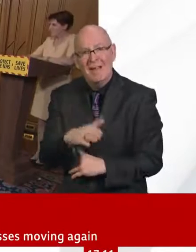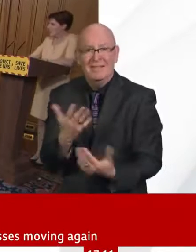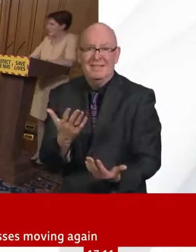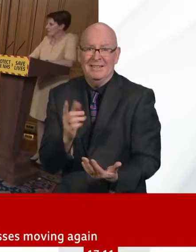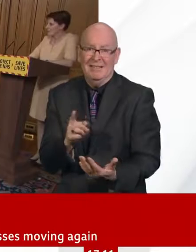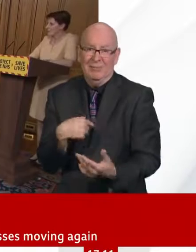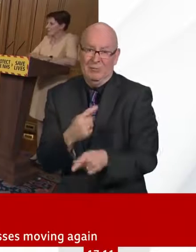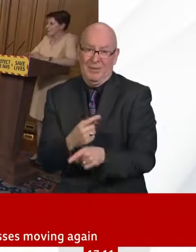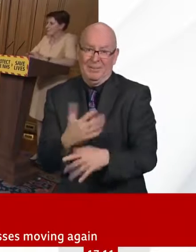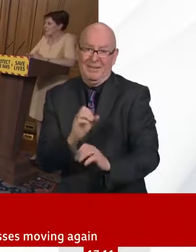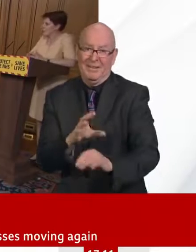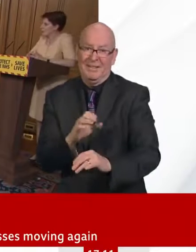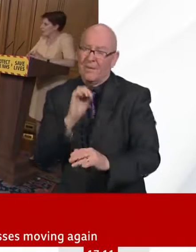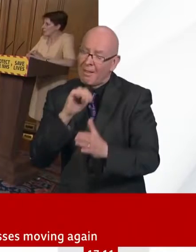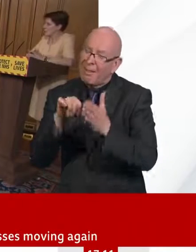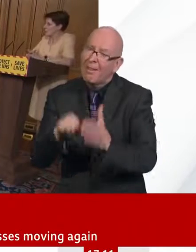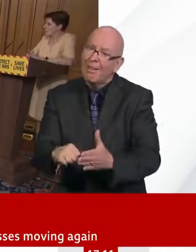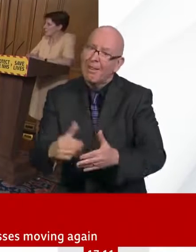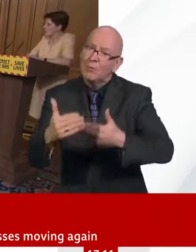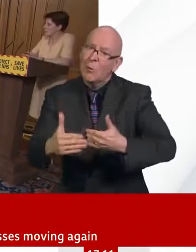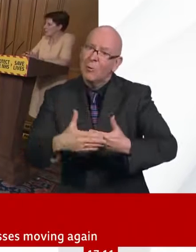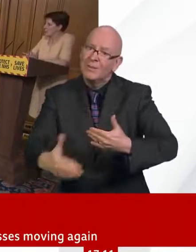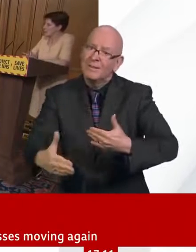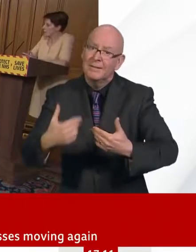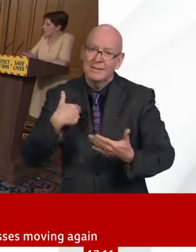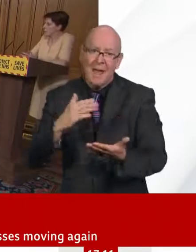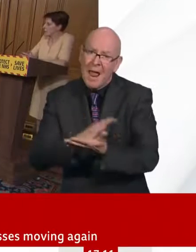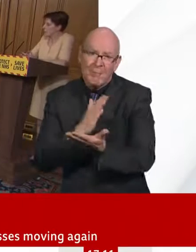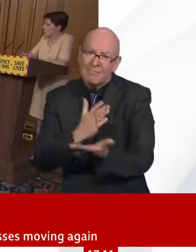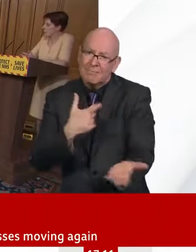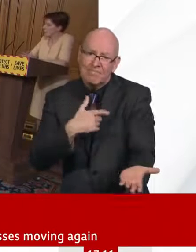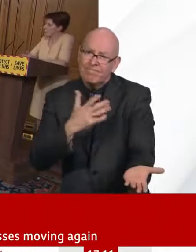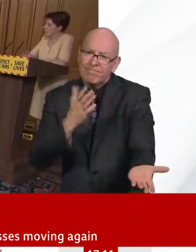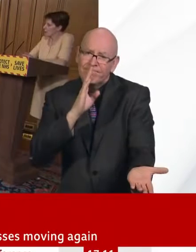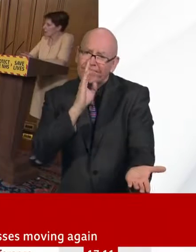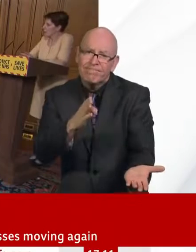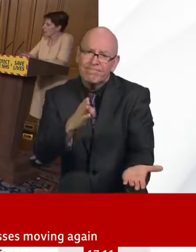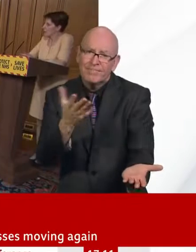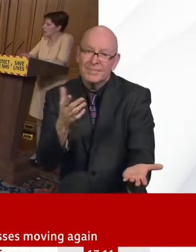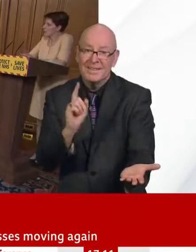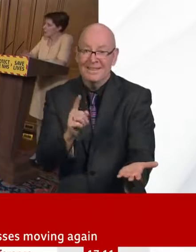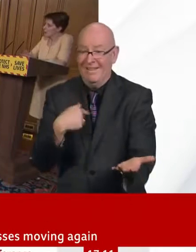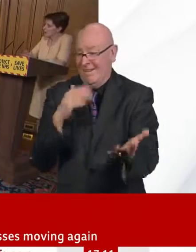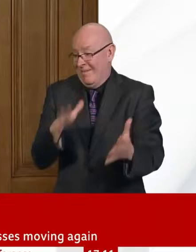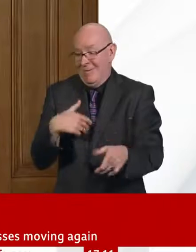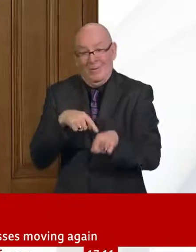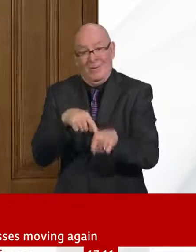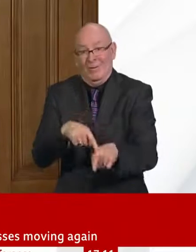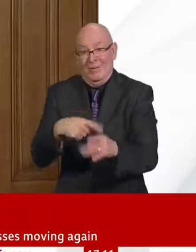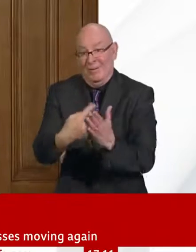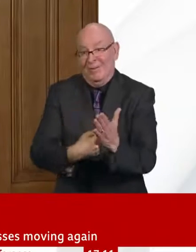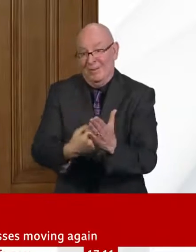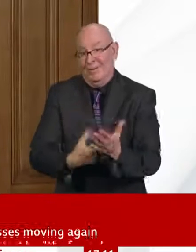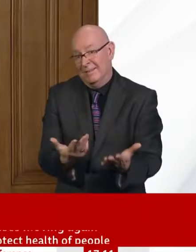on the data. Thank you, Chancellor. Thank you, Laura. Yes. So the deaths in out of hospital, we, the Office of